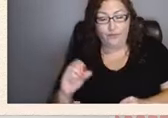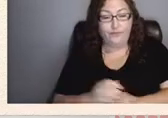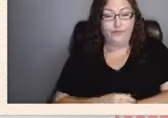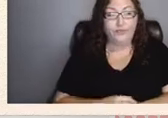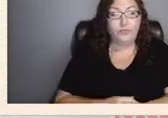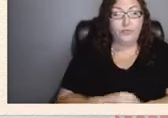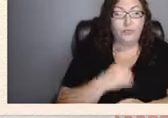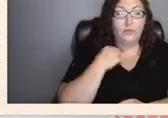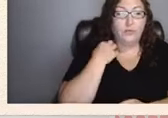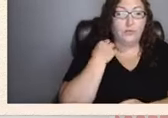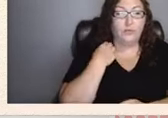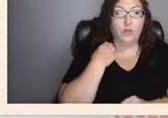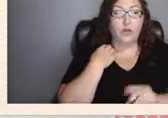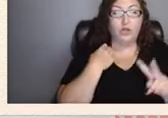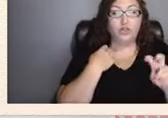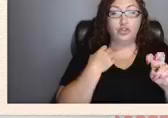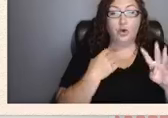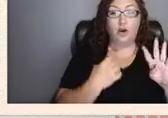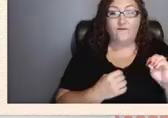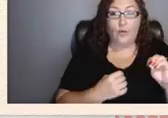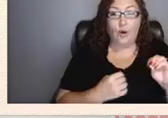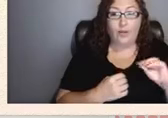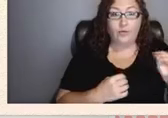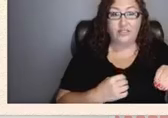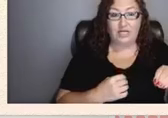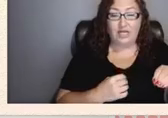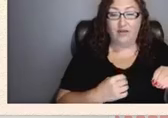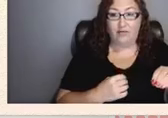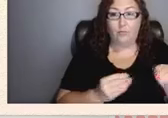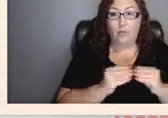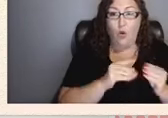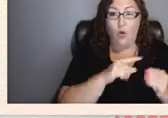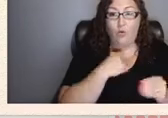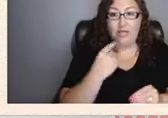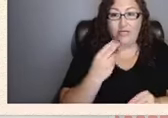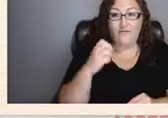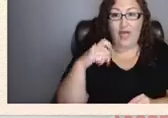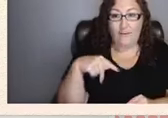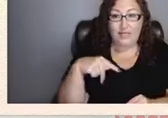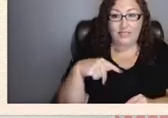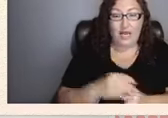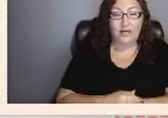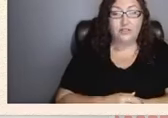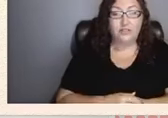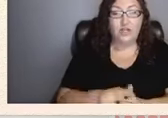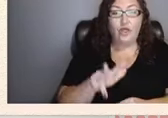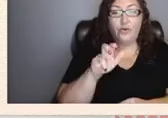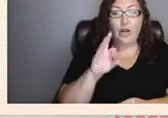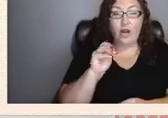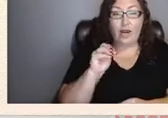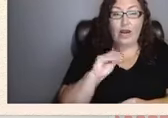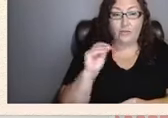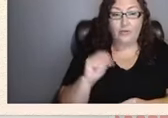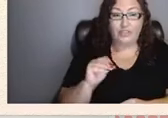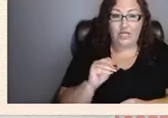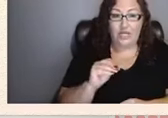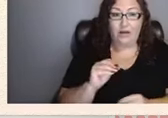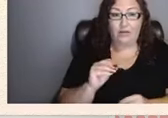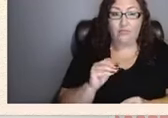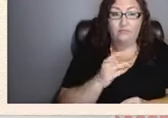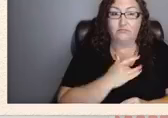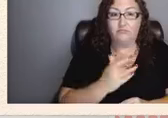240 percent greater risk of hepatitis three hundred and ninety percent more likely to have chronic